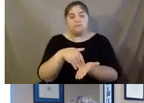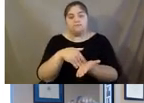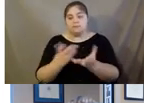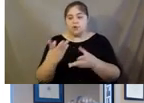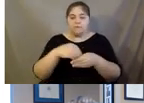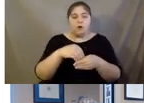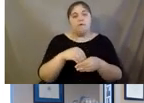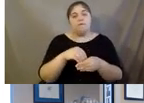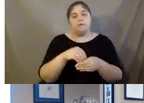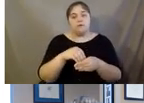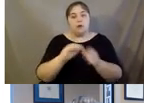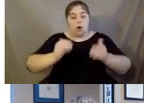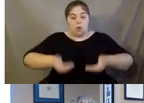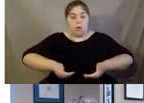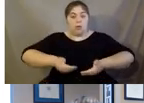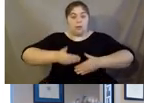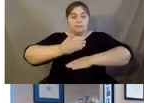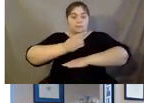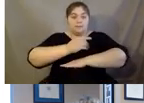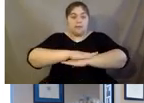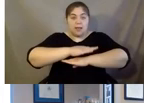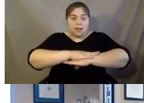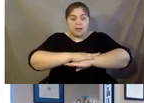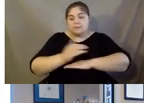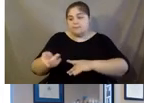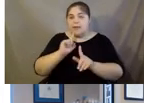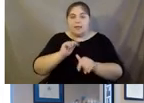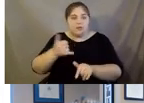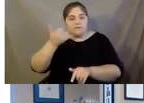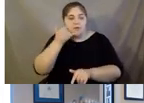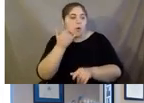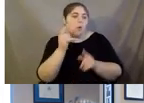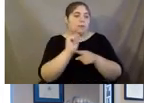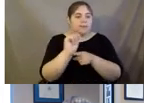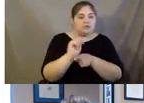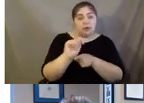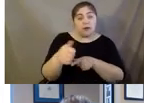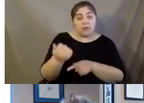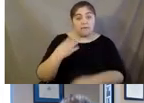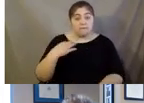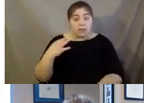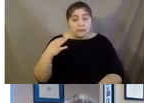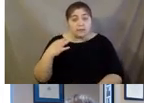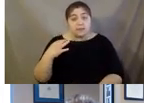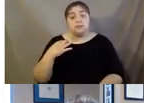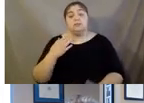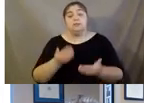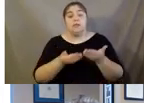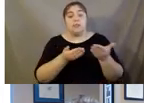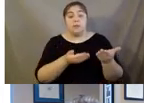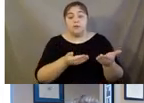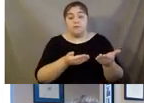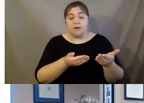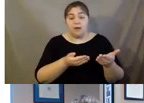welcome desk and they answer the phone. They train other volunteers. They actually provide almost two